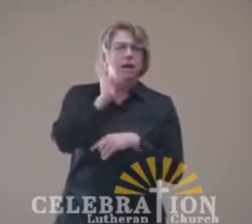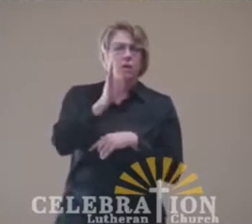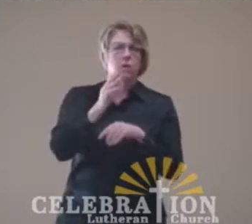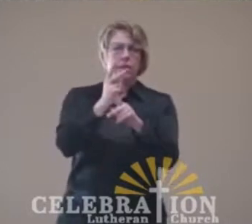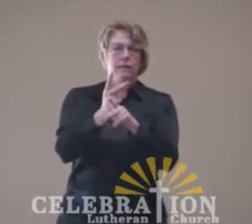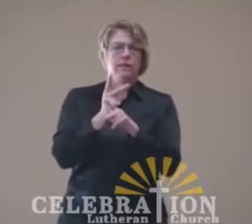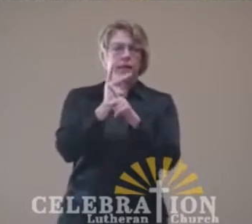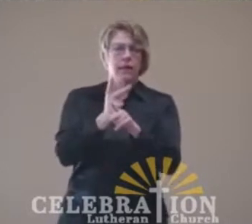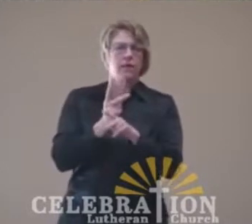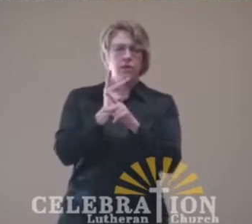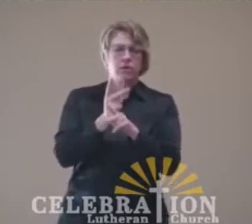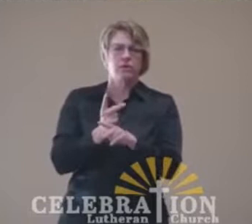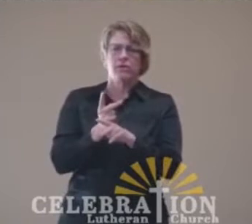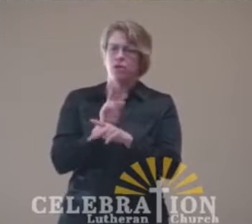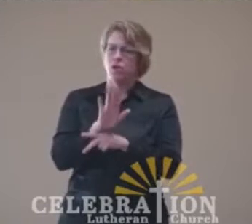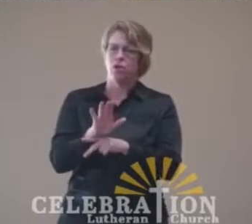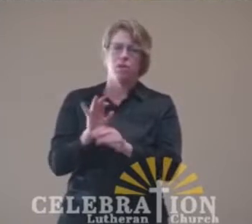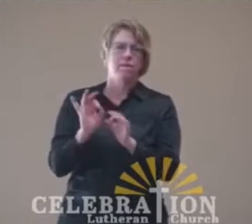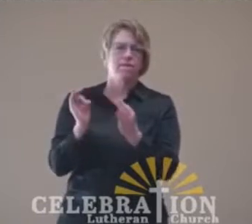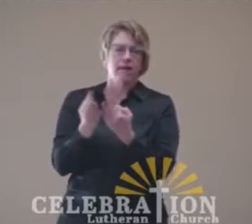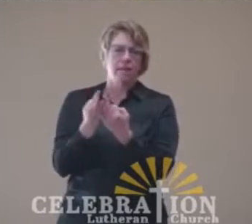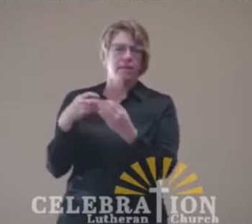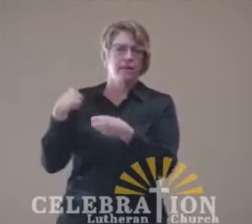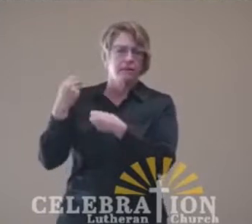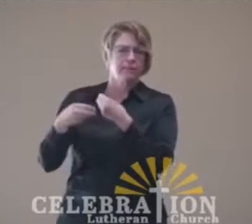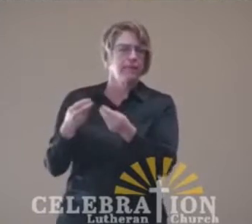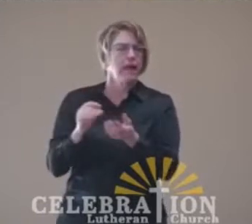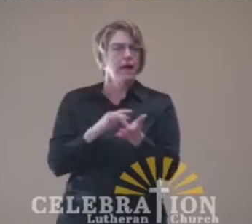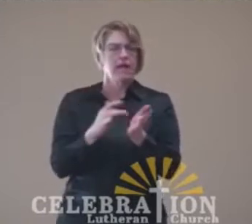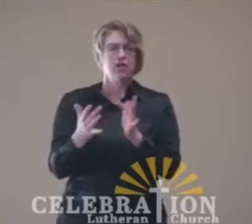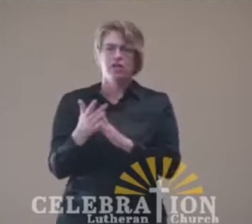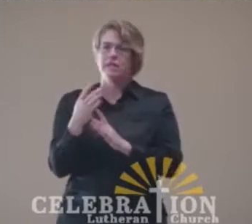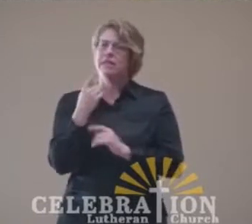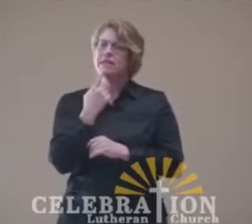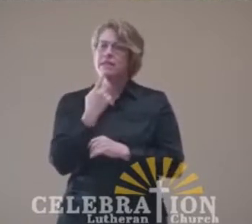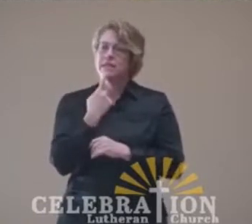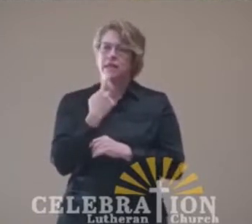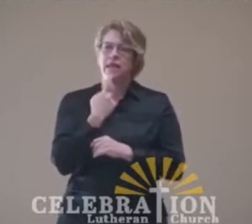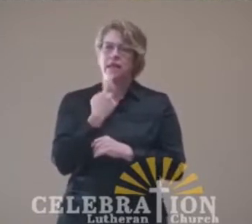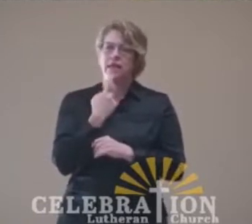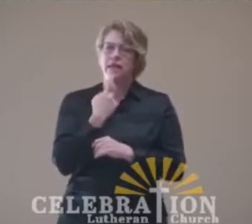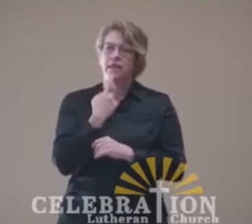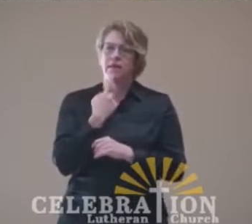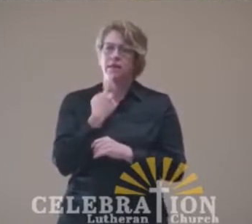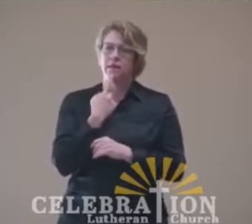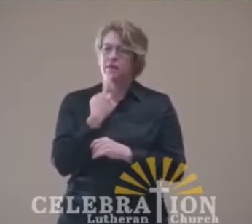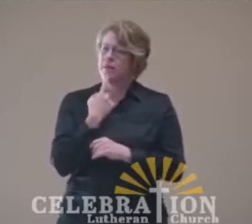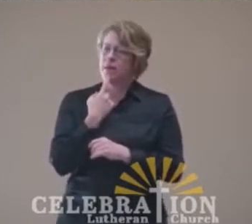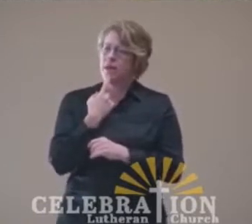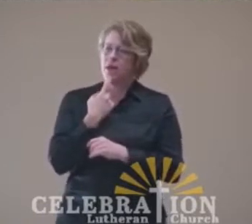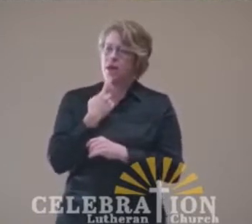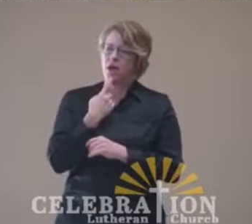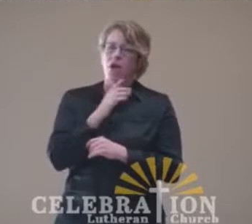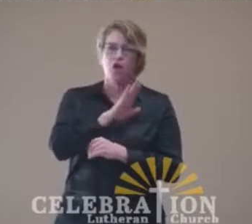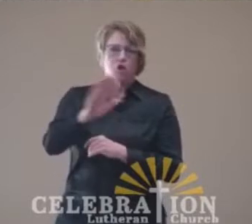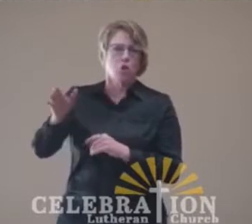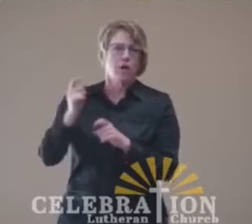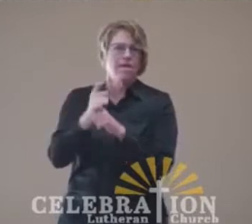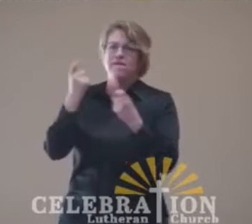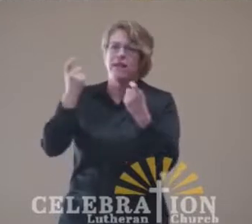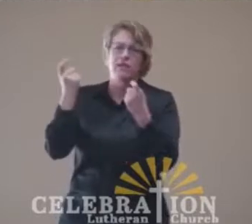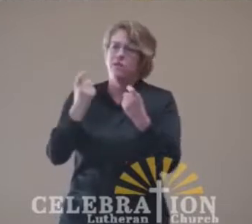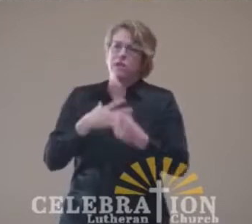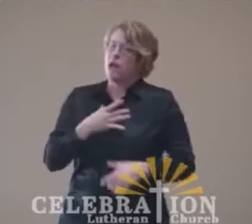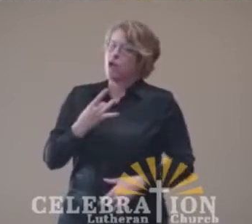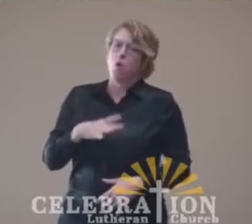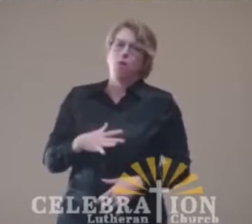to the remnant of Joseph. Jesus said, I hate, I despise your festivals, and I